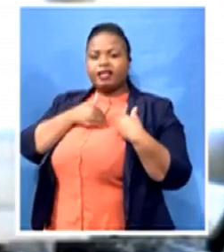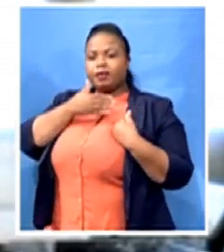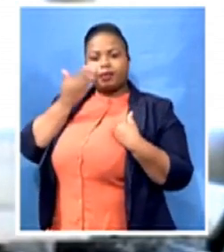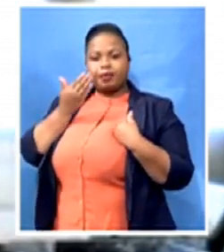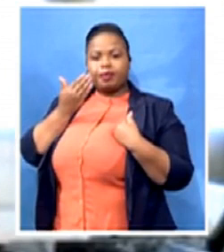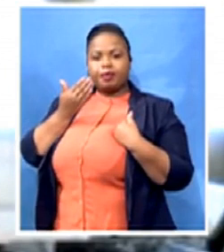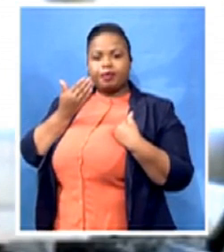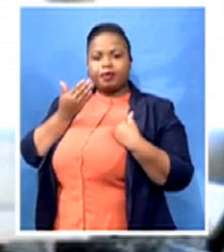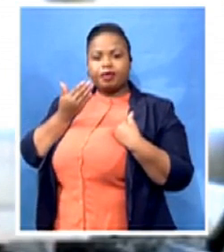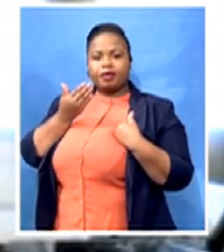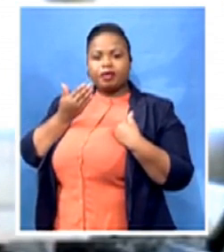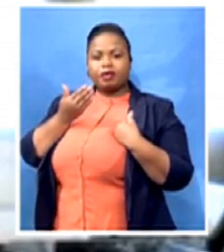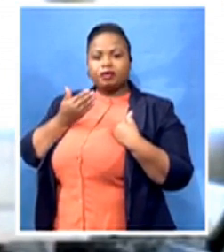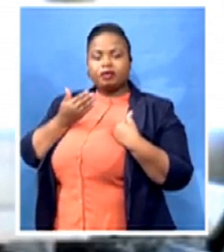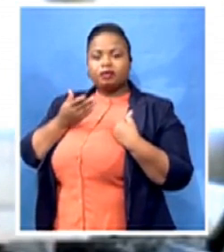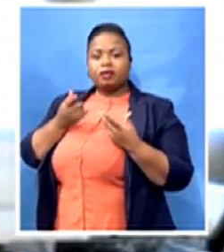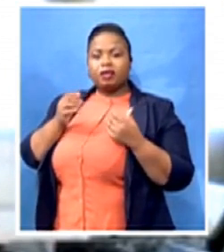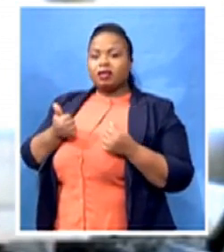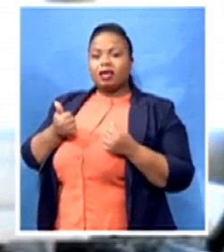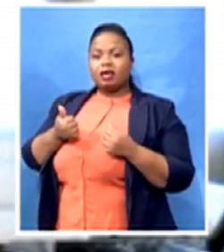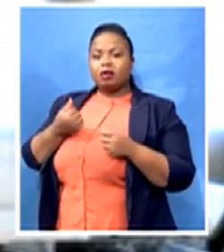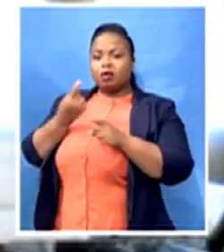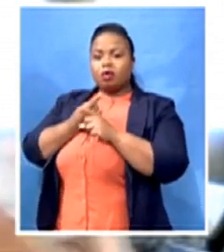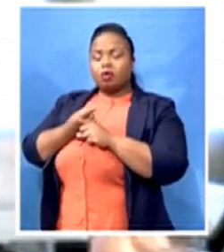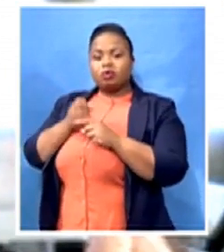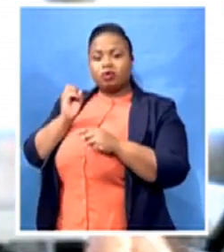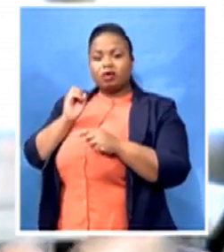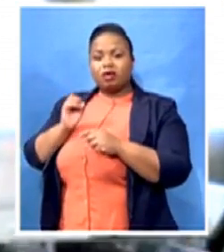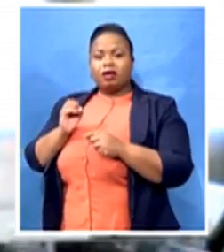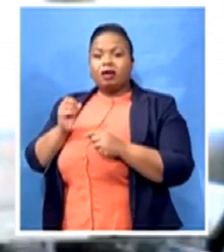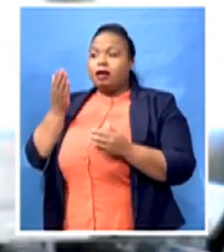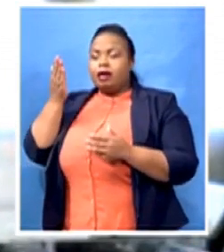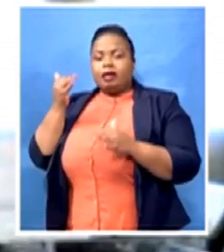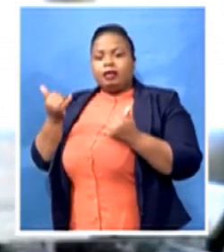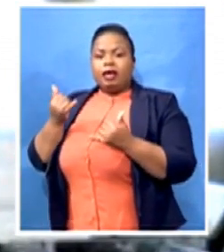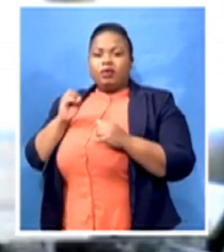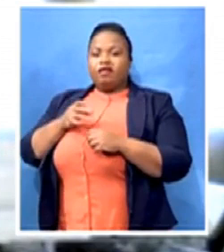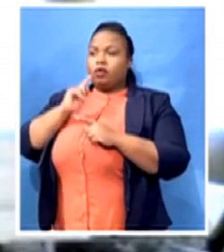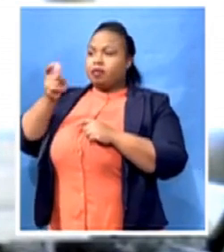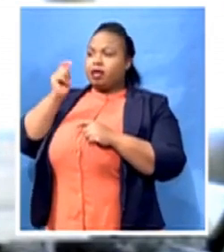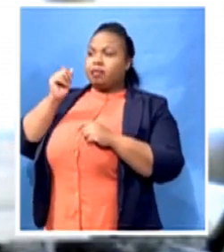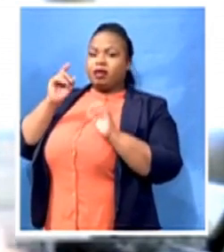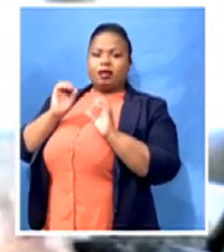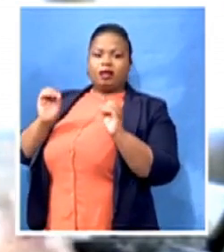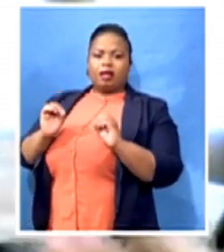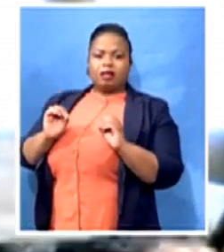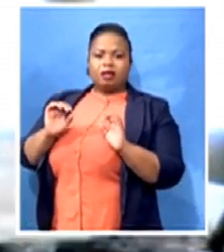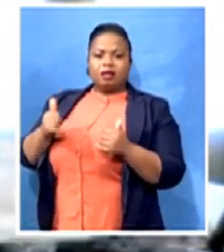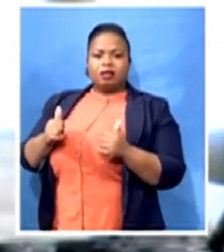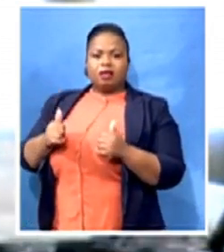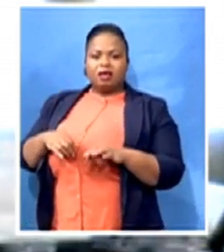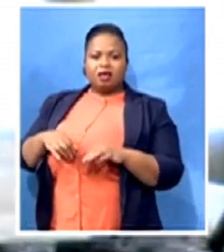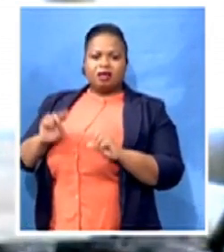is something that shouldn't be done at all because it speaks against the finance agreement. So there is no